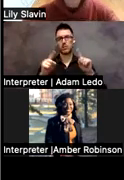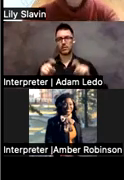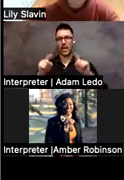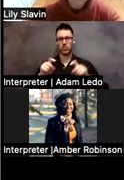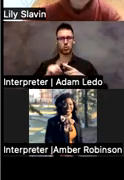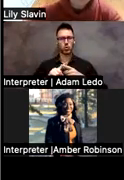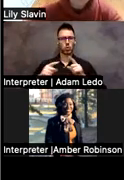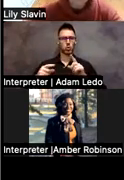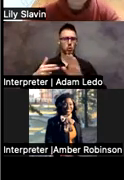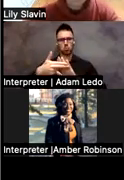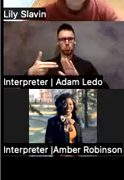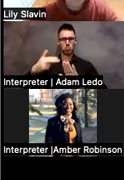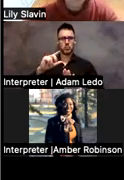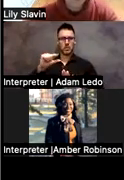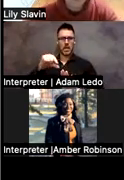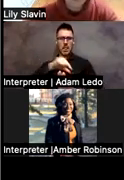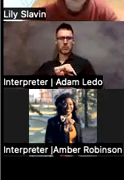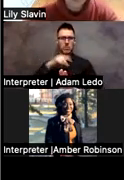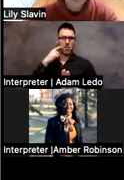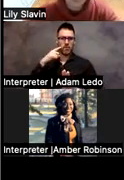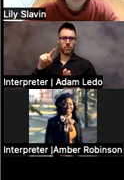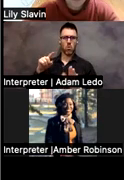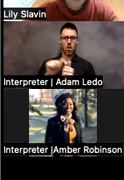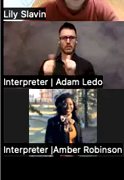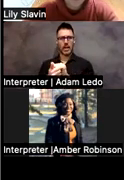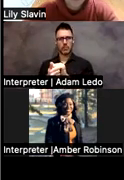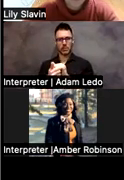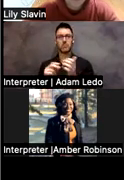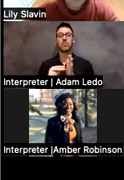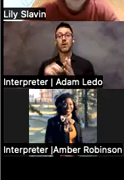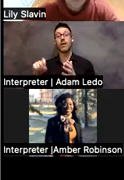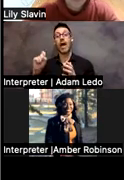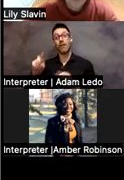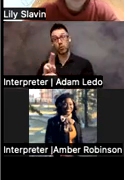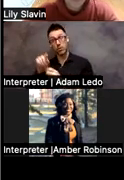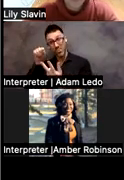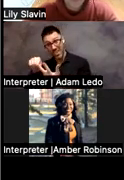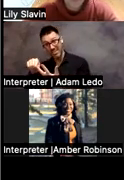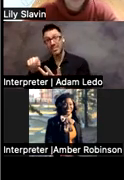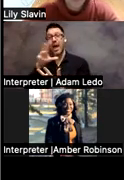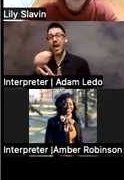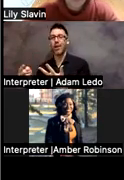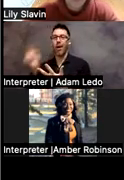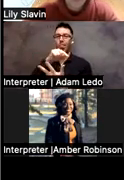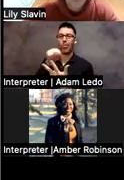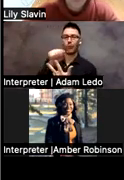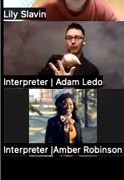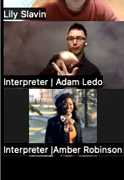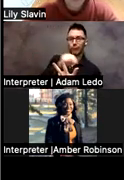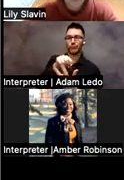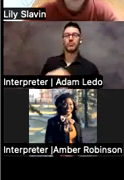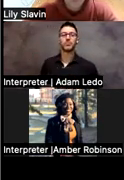eligible for Adapted Physical Education. So you would have to use this test and another test. But this is a nice test that you can use